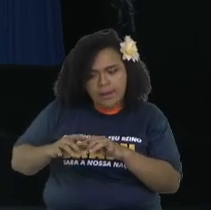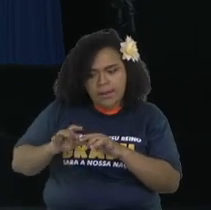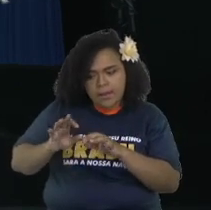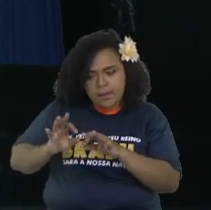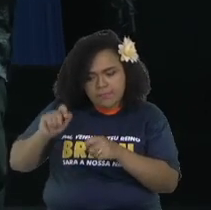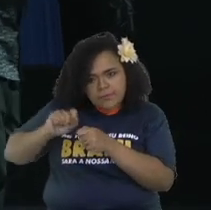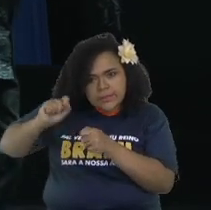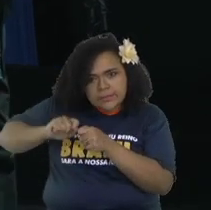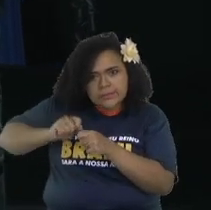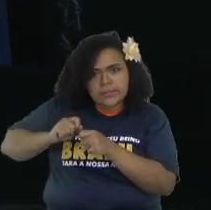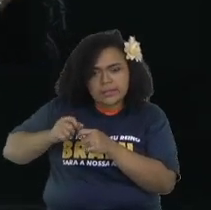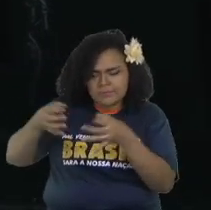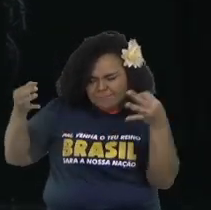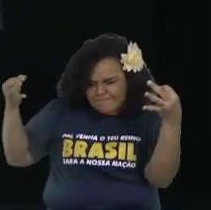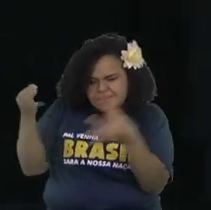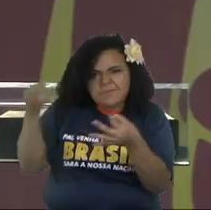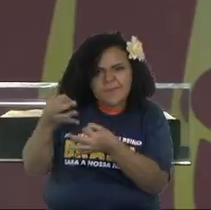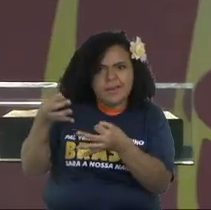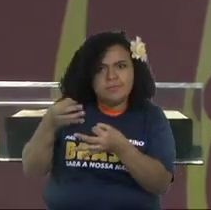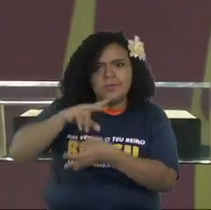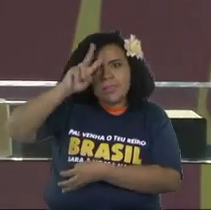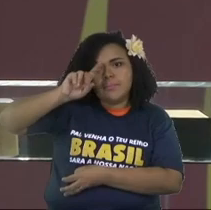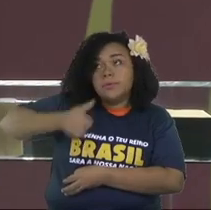Let's put this in our